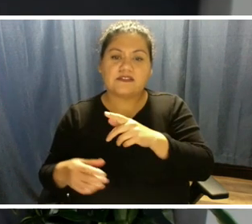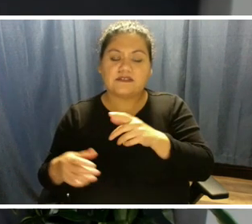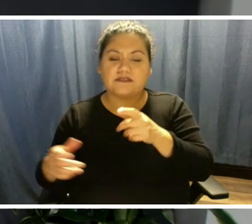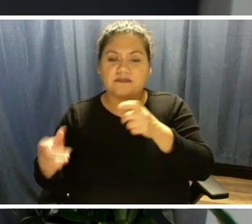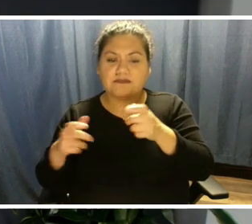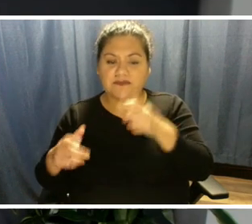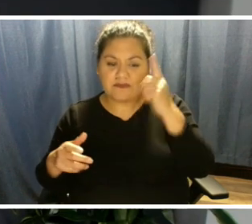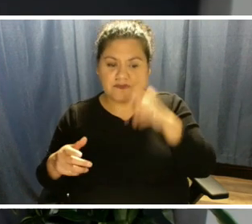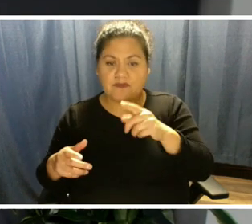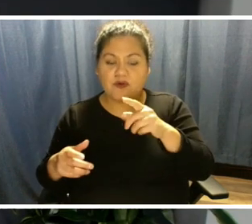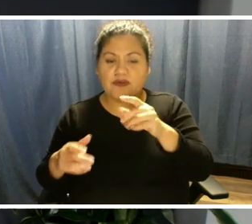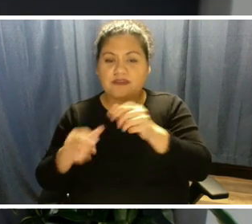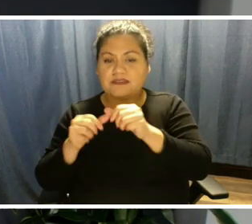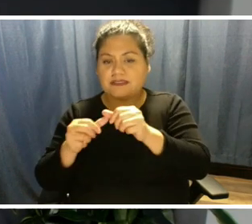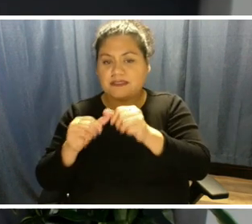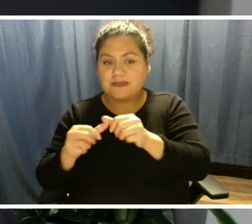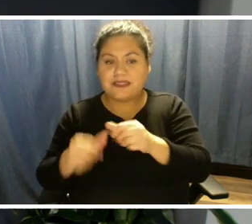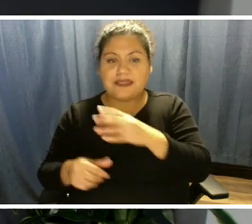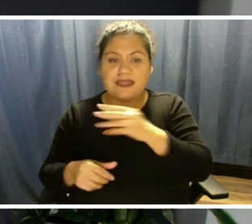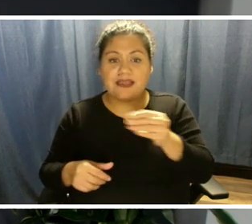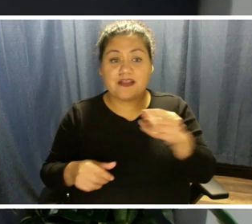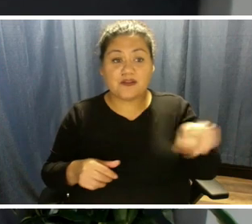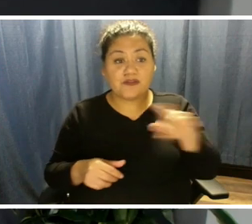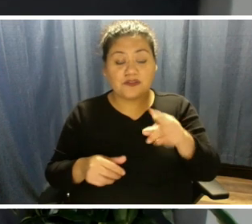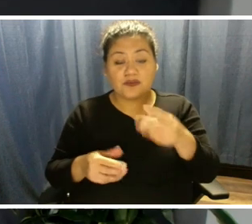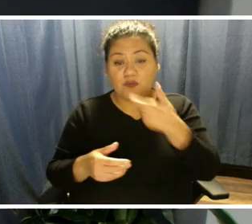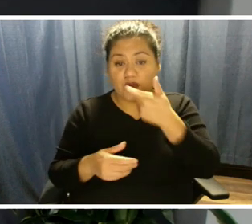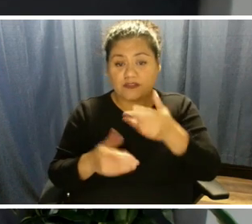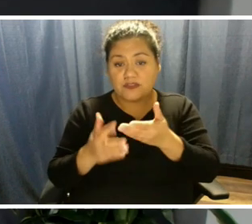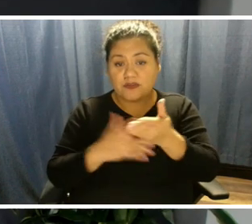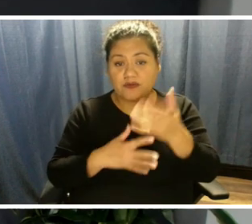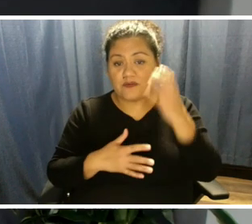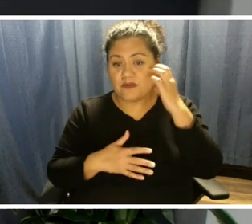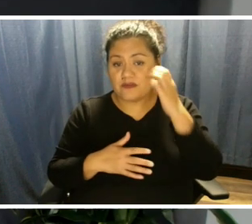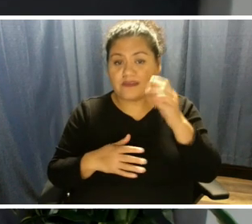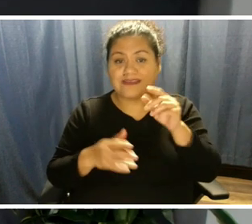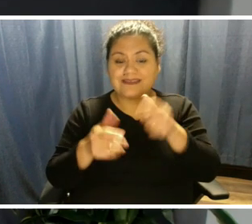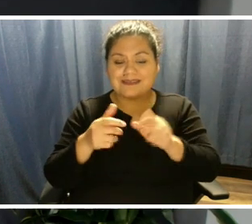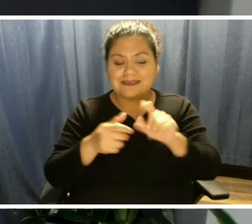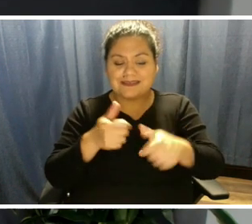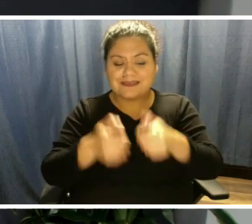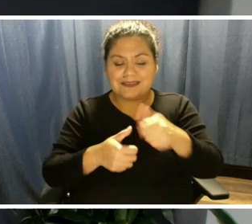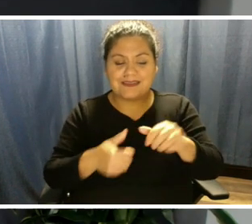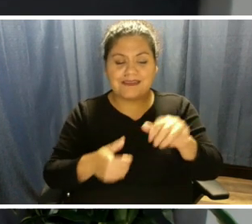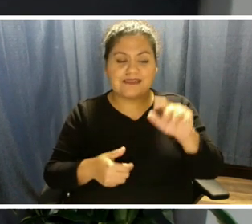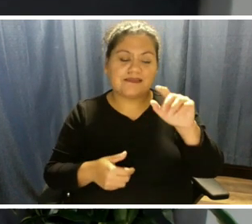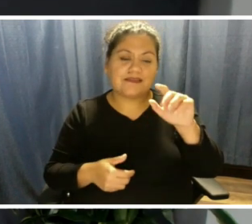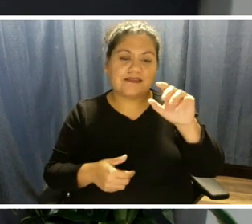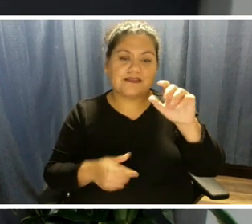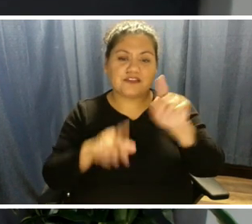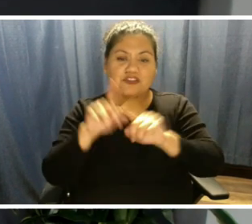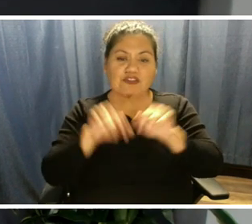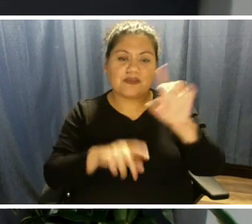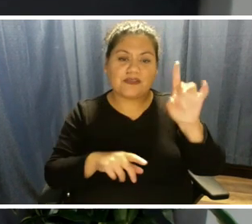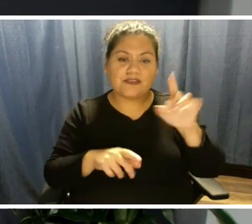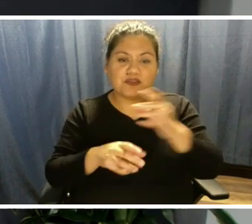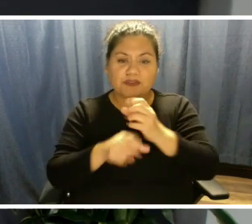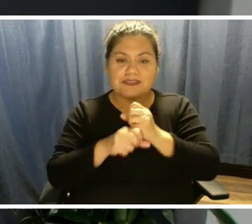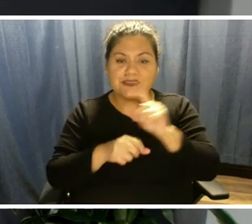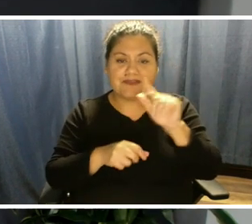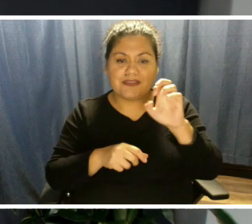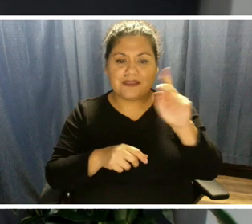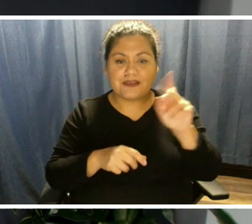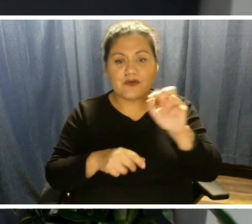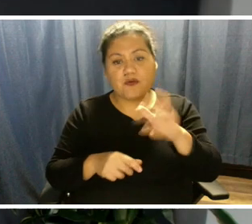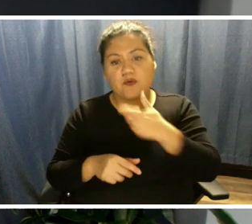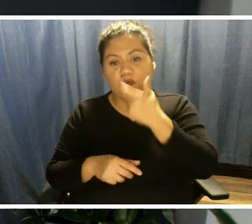For those of you who are joining us on your cell phone, you can text STAR8 to receive the streaming video link, or you can also watch this